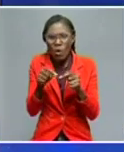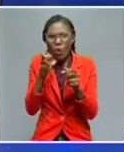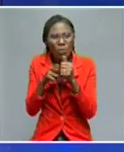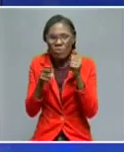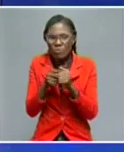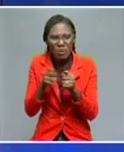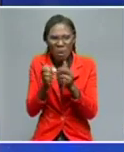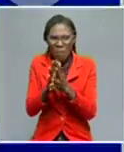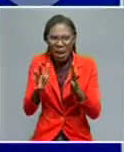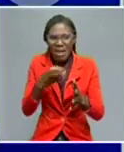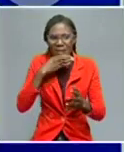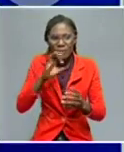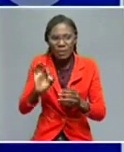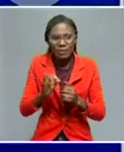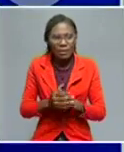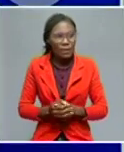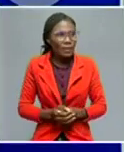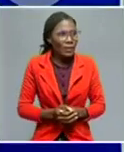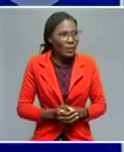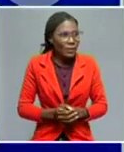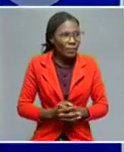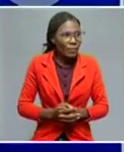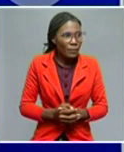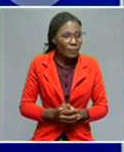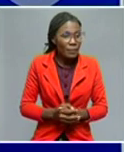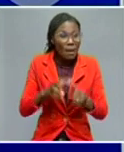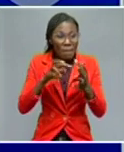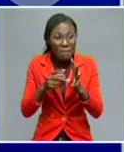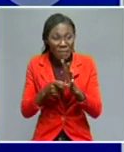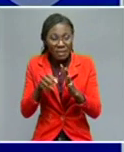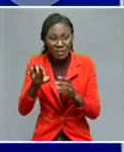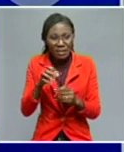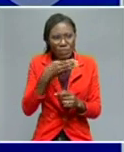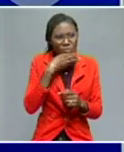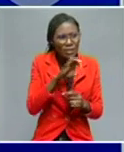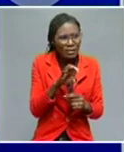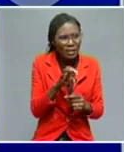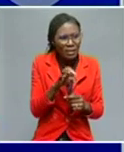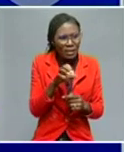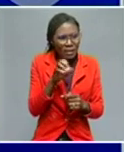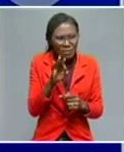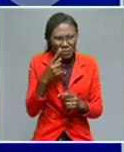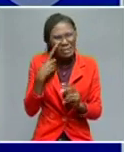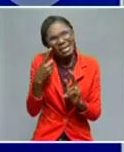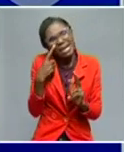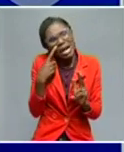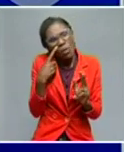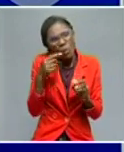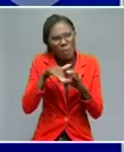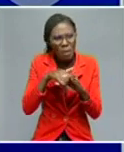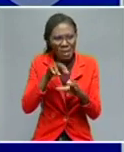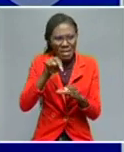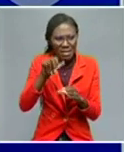to what you just termed as a security trauma. But in the end, Ambassador, the NATO allies have